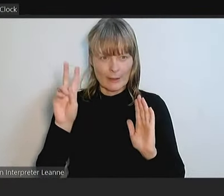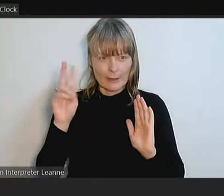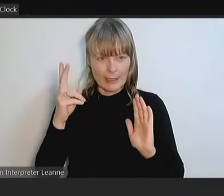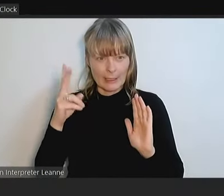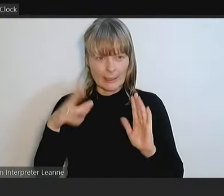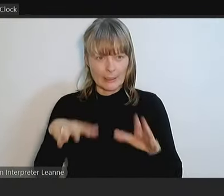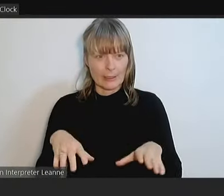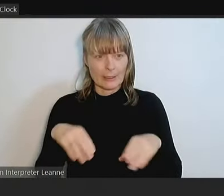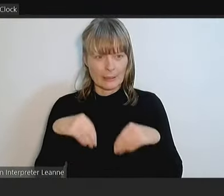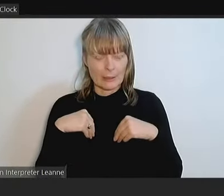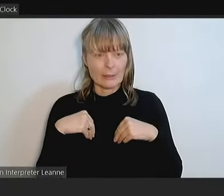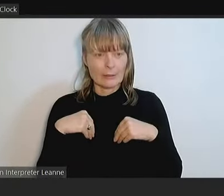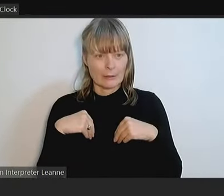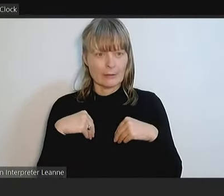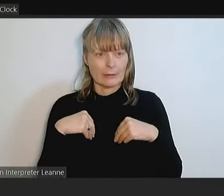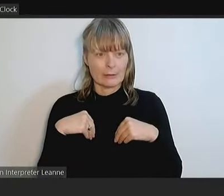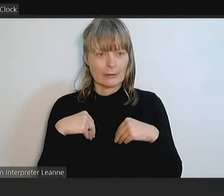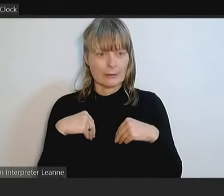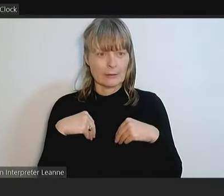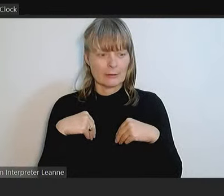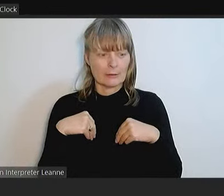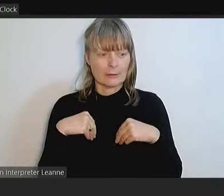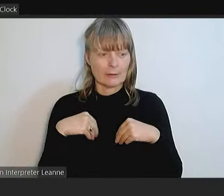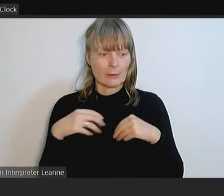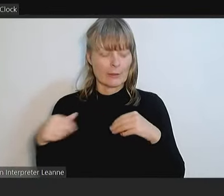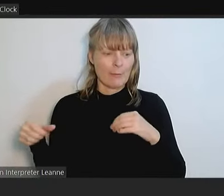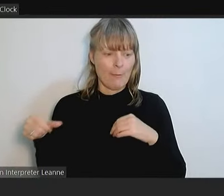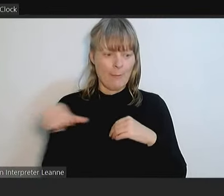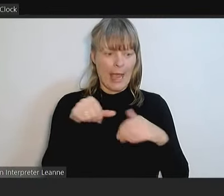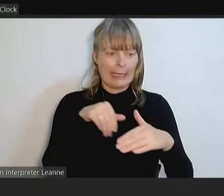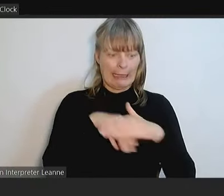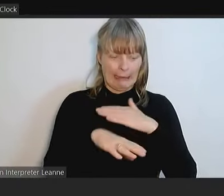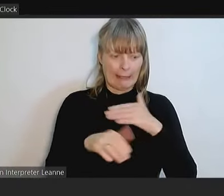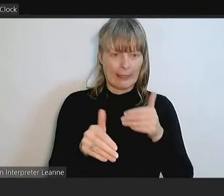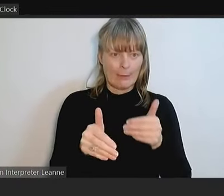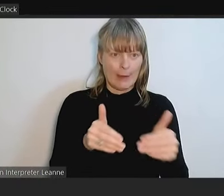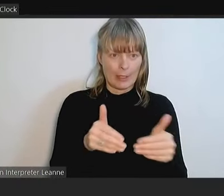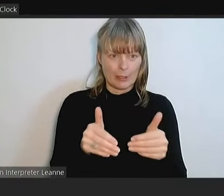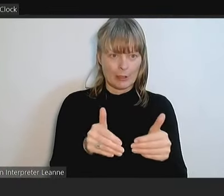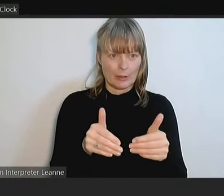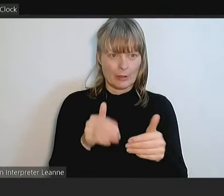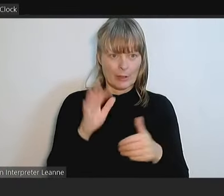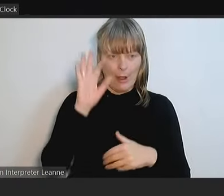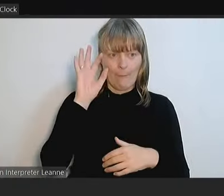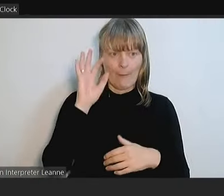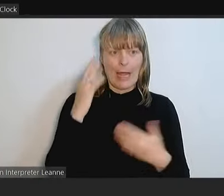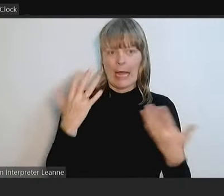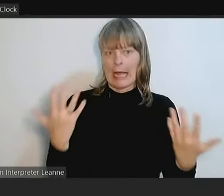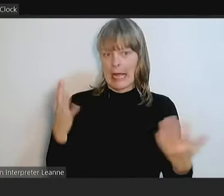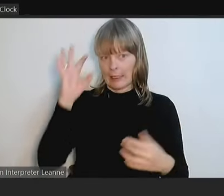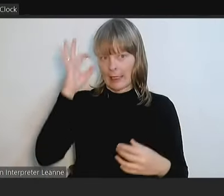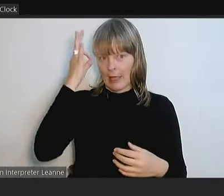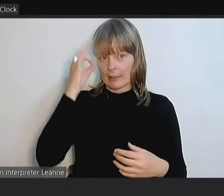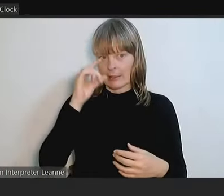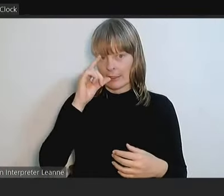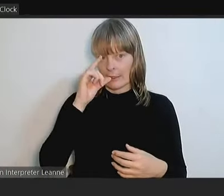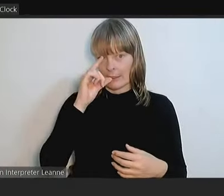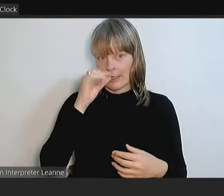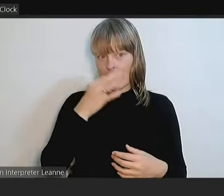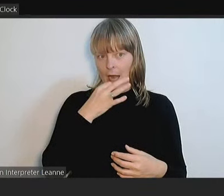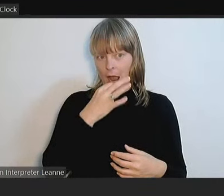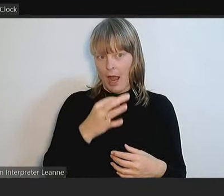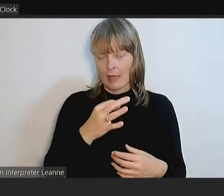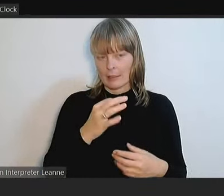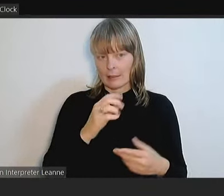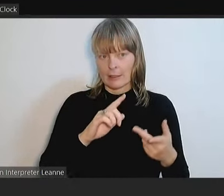and baked in to the budget. However, Councillor, a Councillor may ask if they don't want to vote it, for the